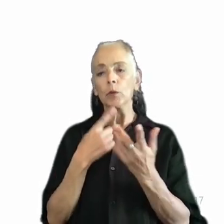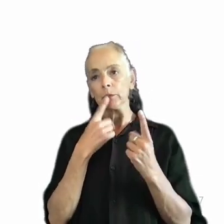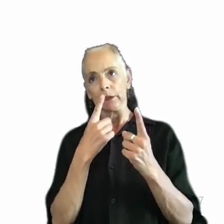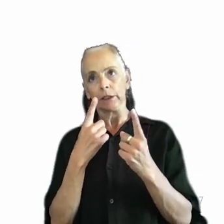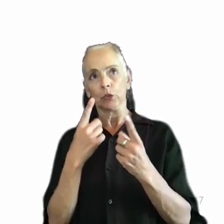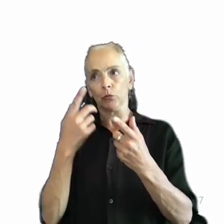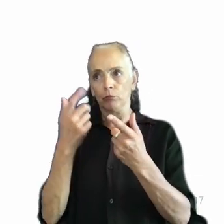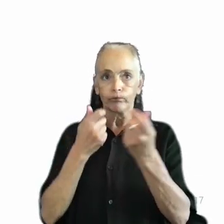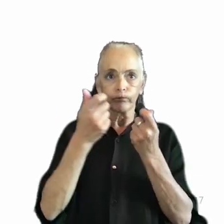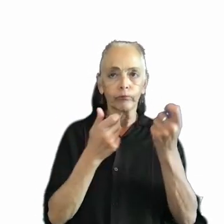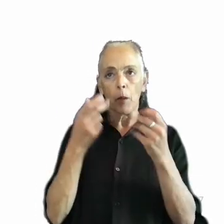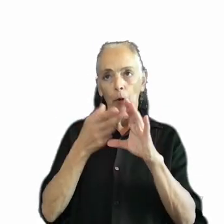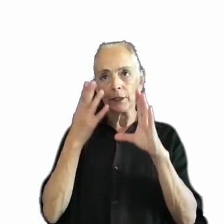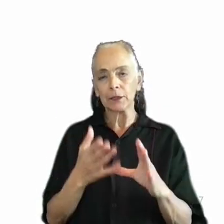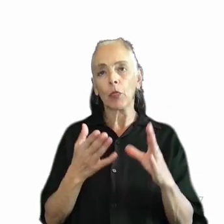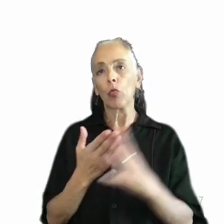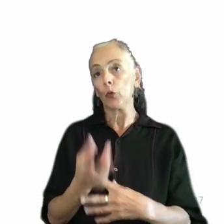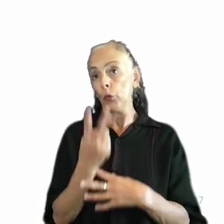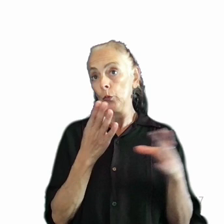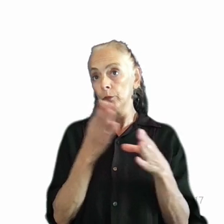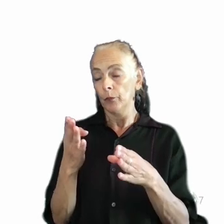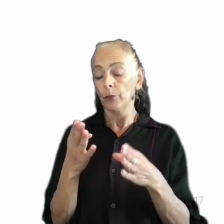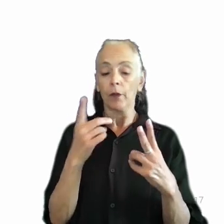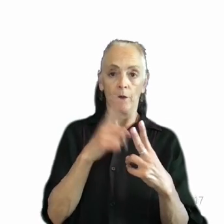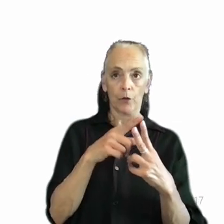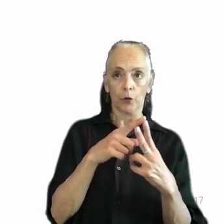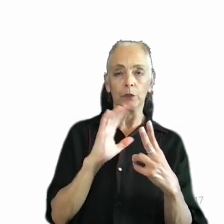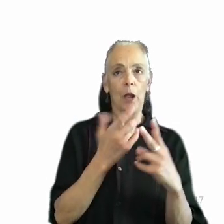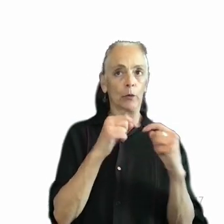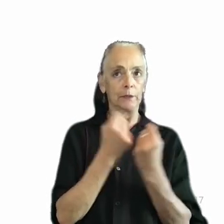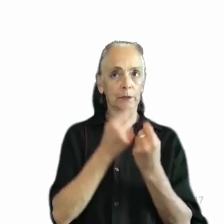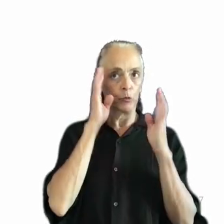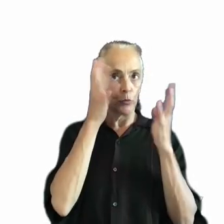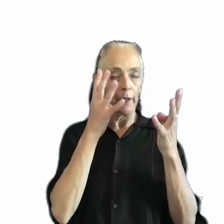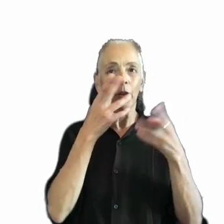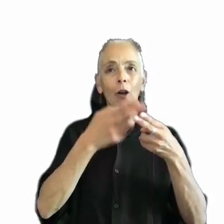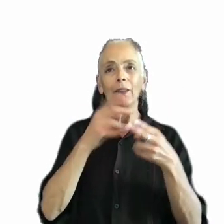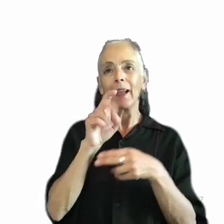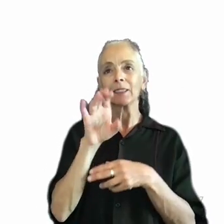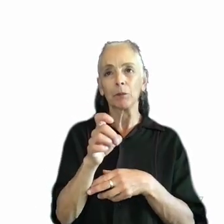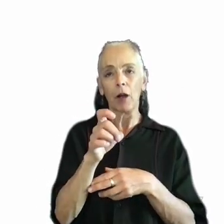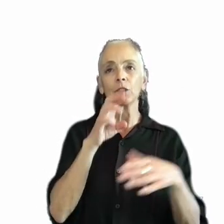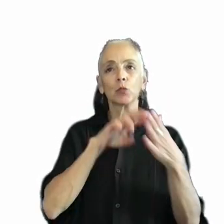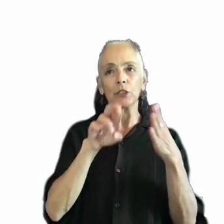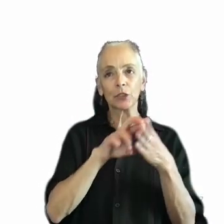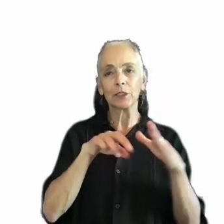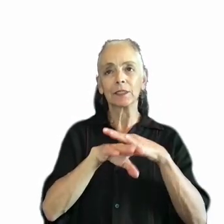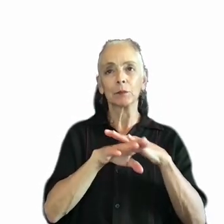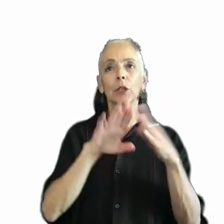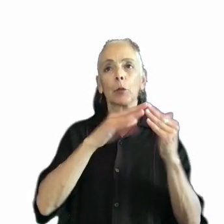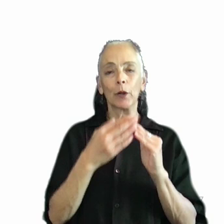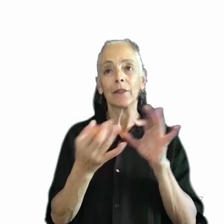two different channels. The first one is the one that our team created. It's called the Xbox Research Accessibility Community Feedback Program.